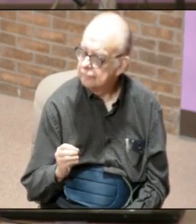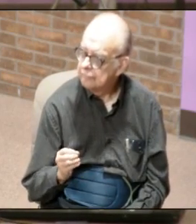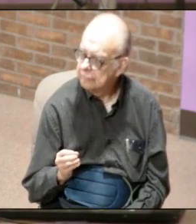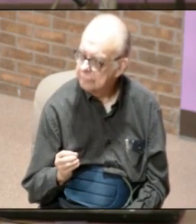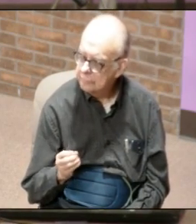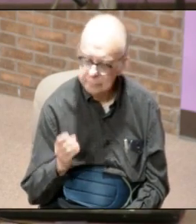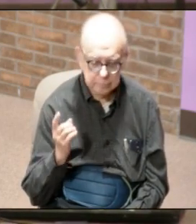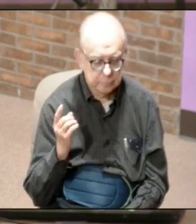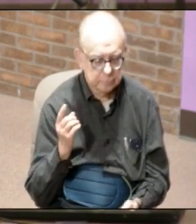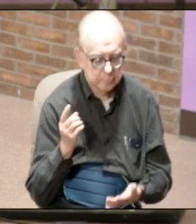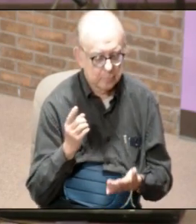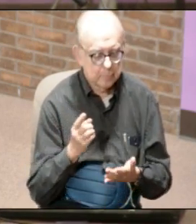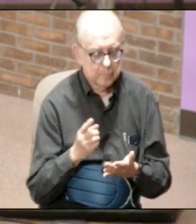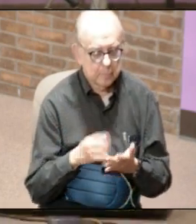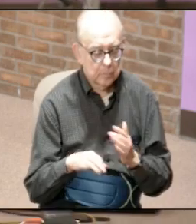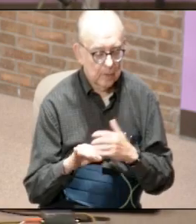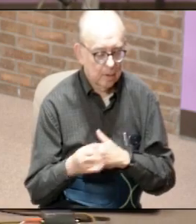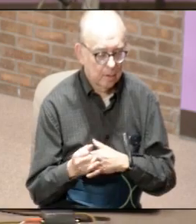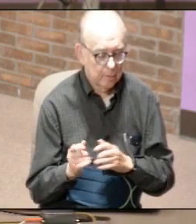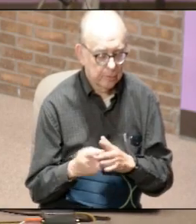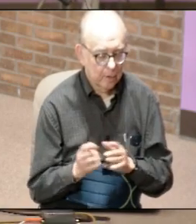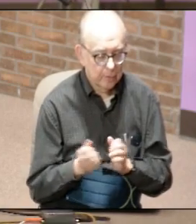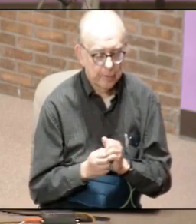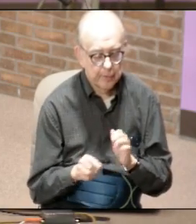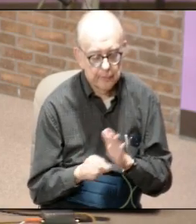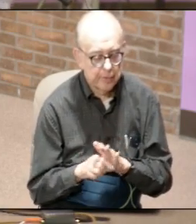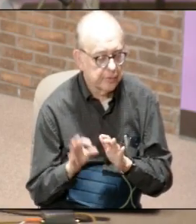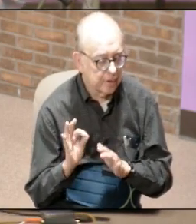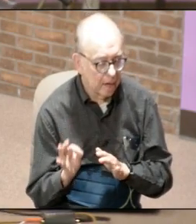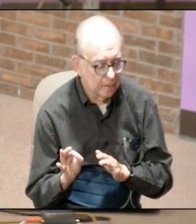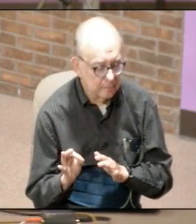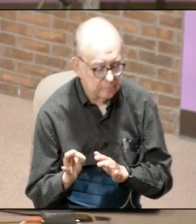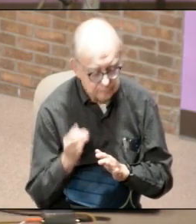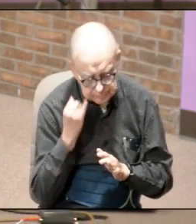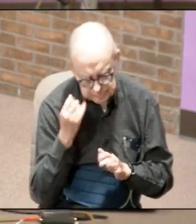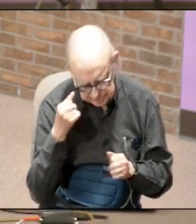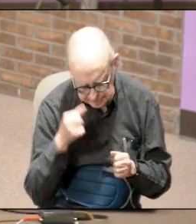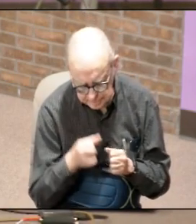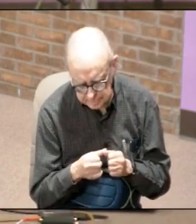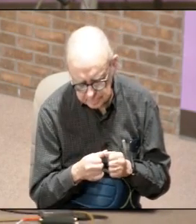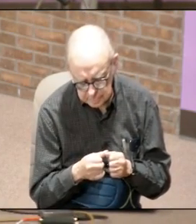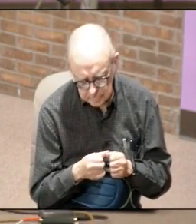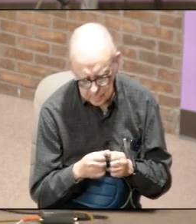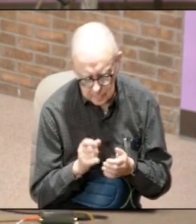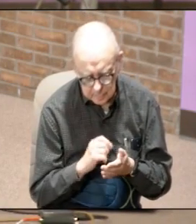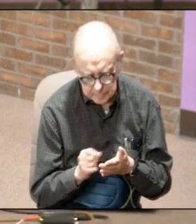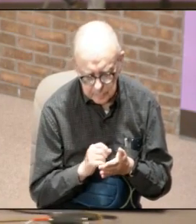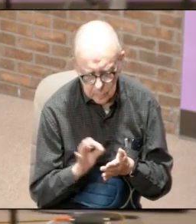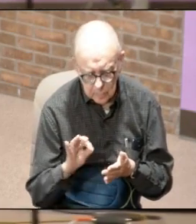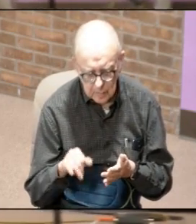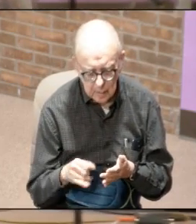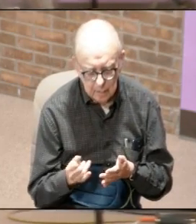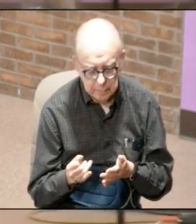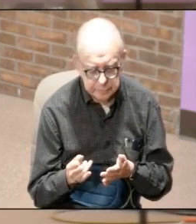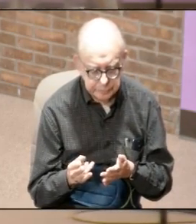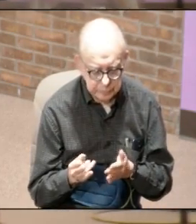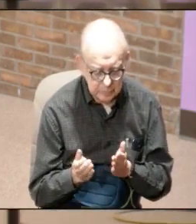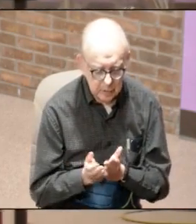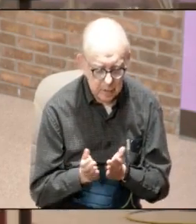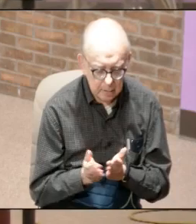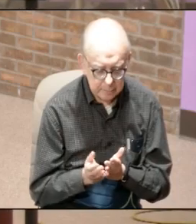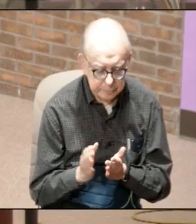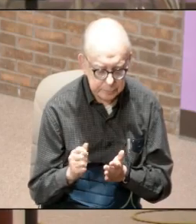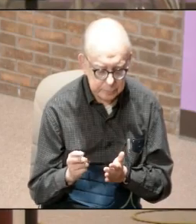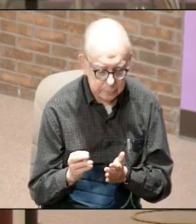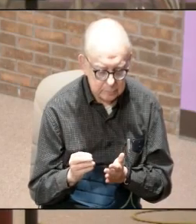what john starts out with in verse nine is if you remember in the writings of john in the book